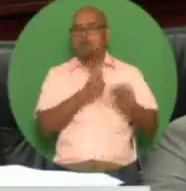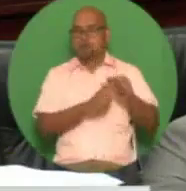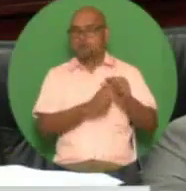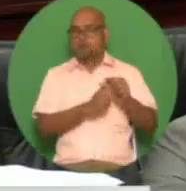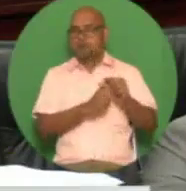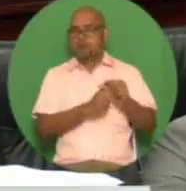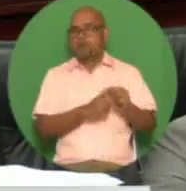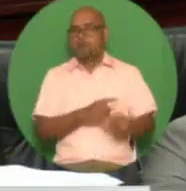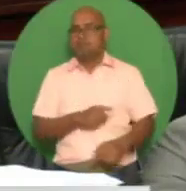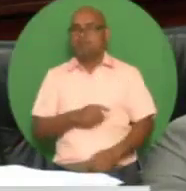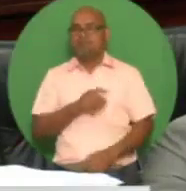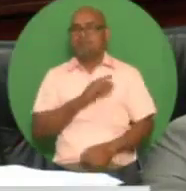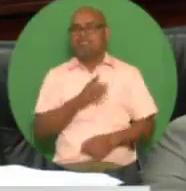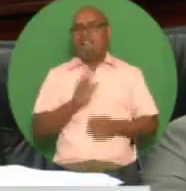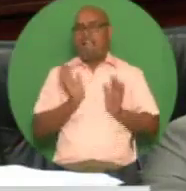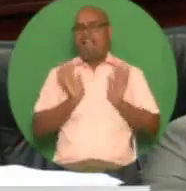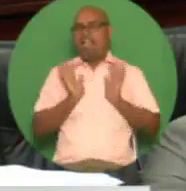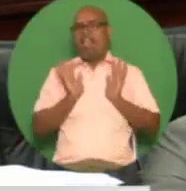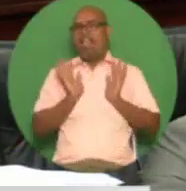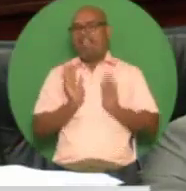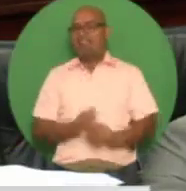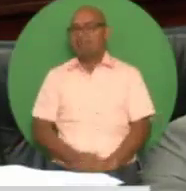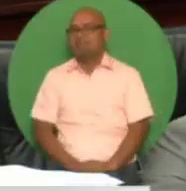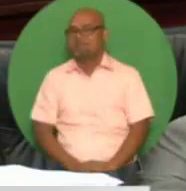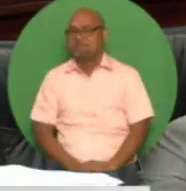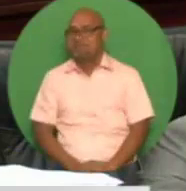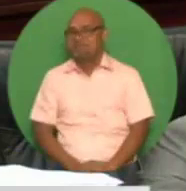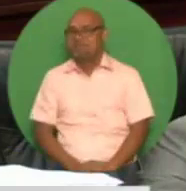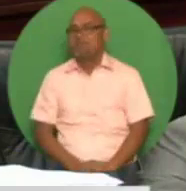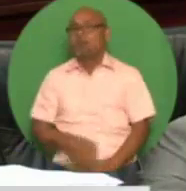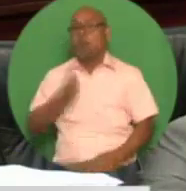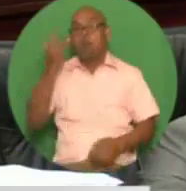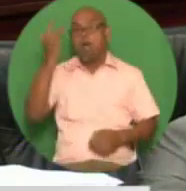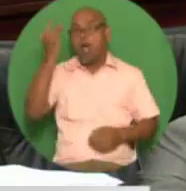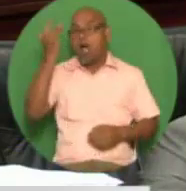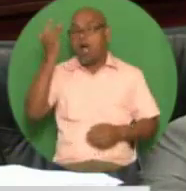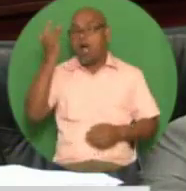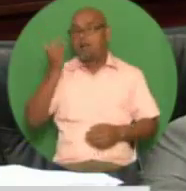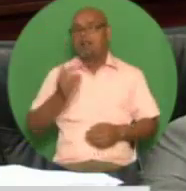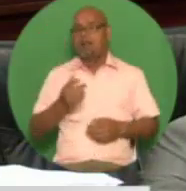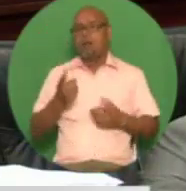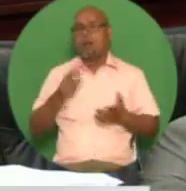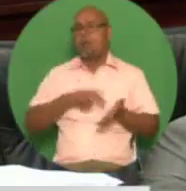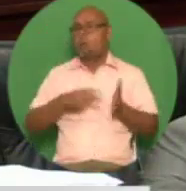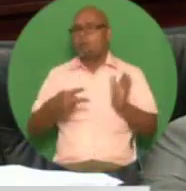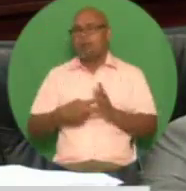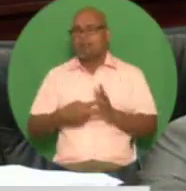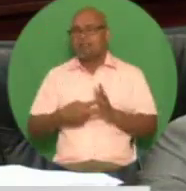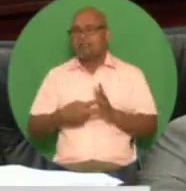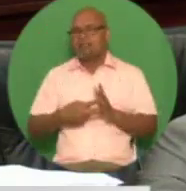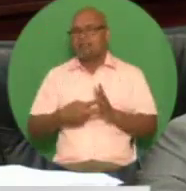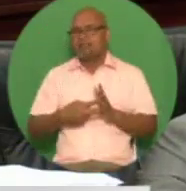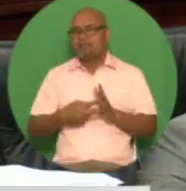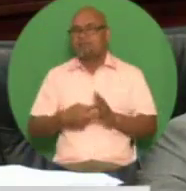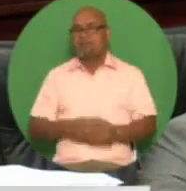in this way madam speaker the cost of public transport